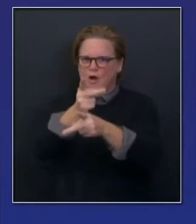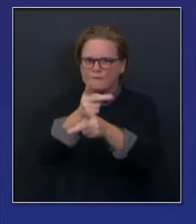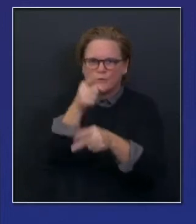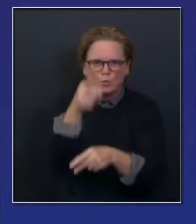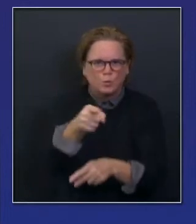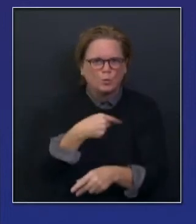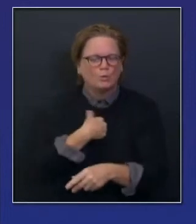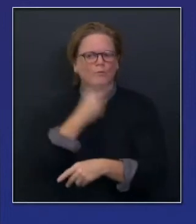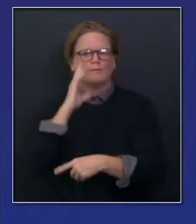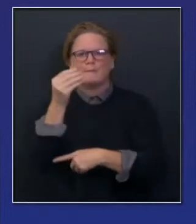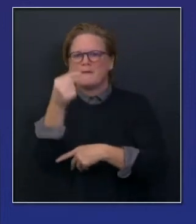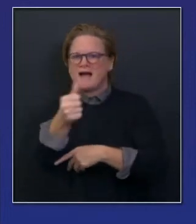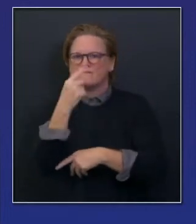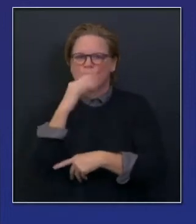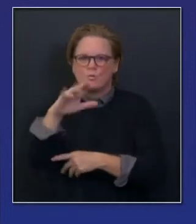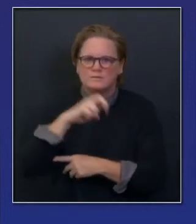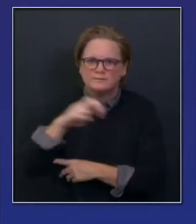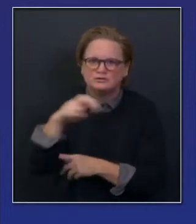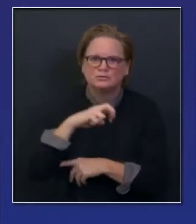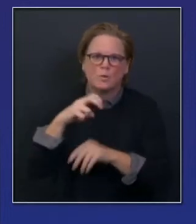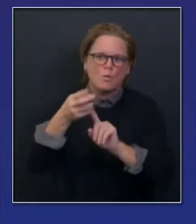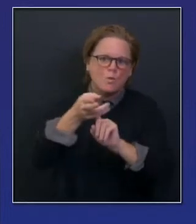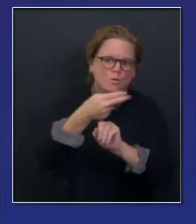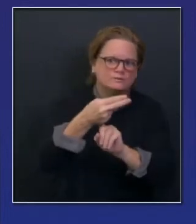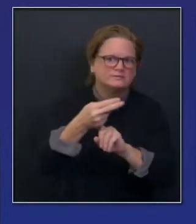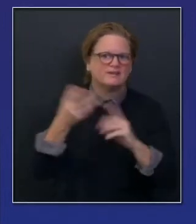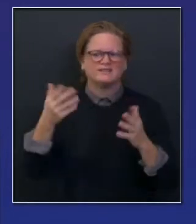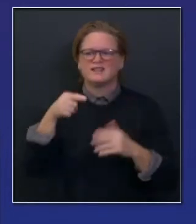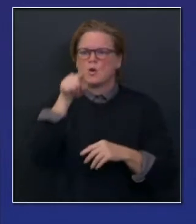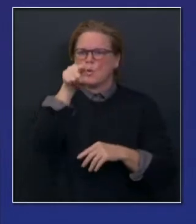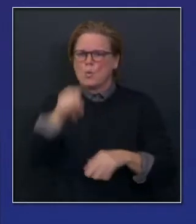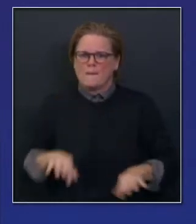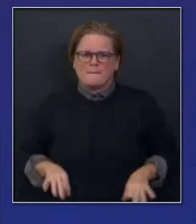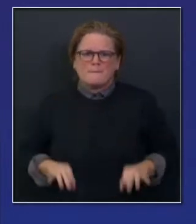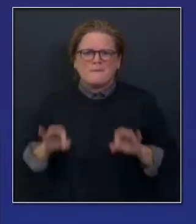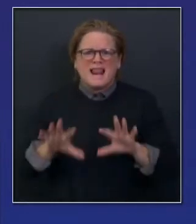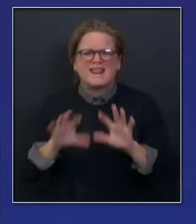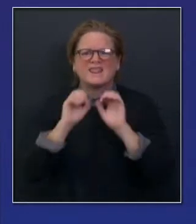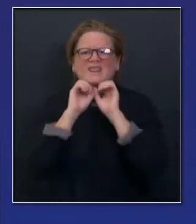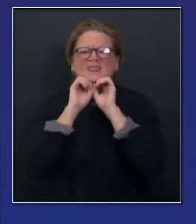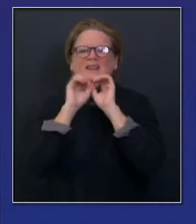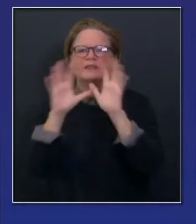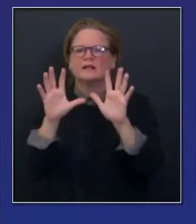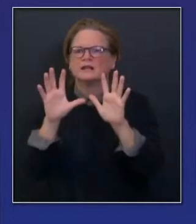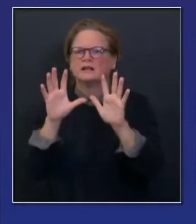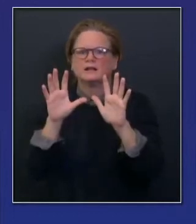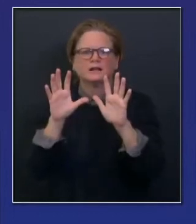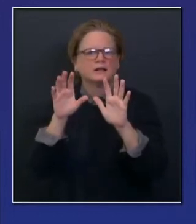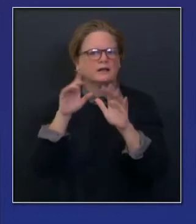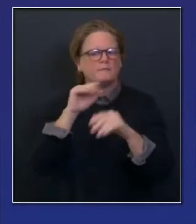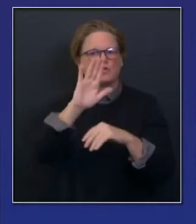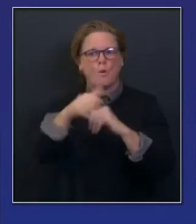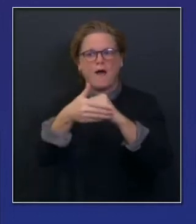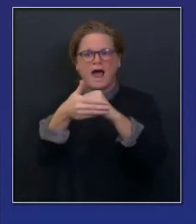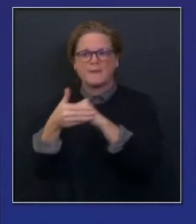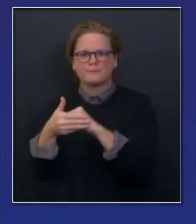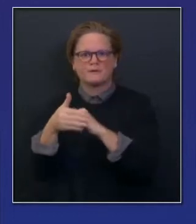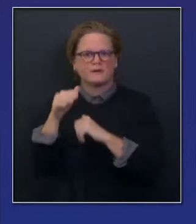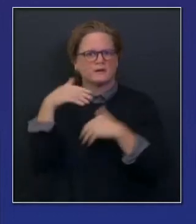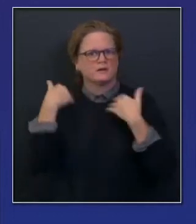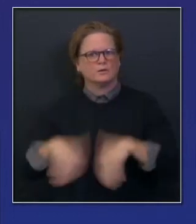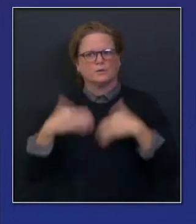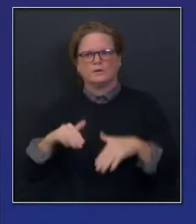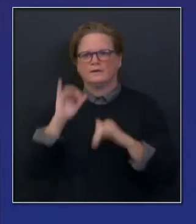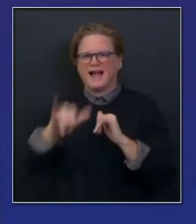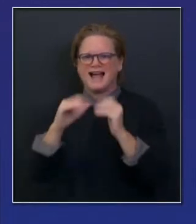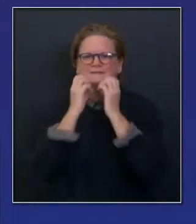as many of the fees and related costs associated with getting you back into the workforce on a temporary basis to help us through this very difficult